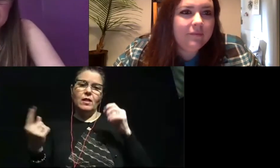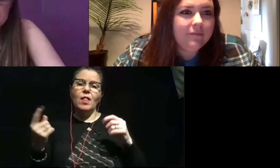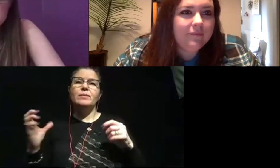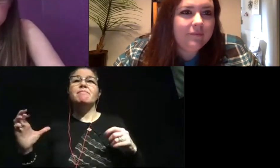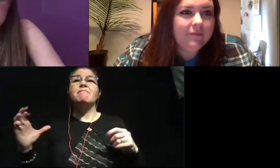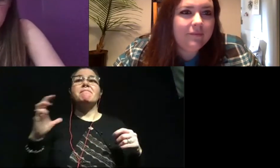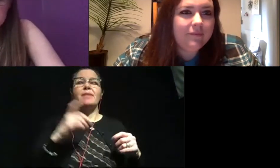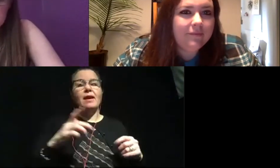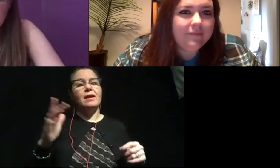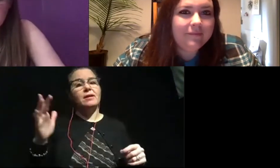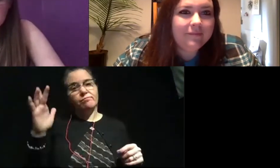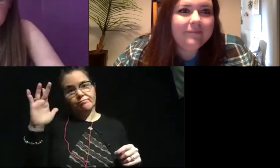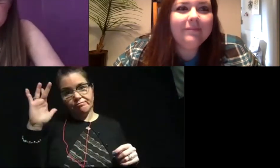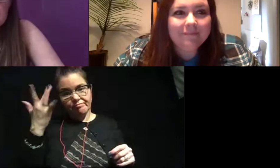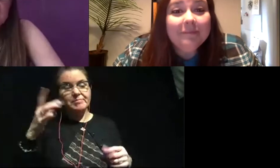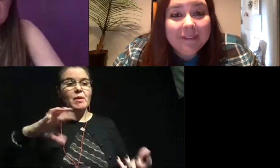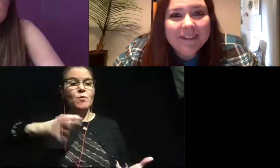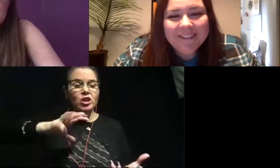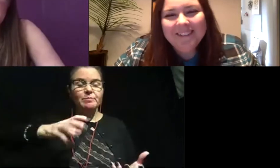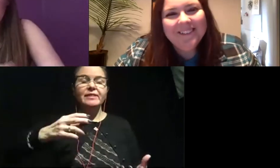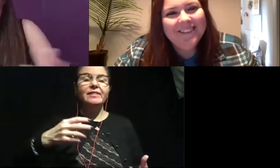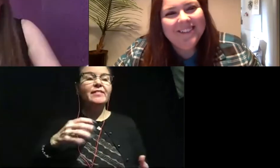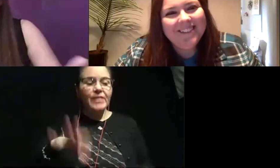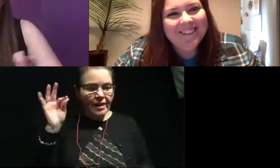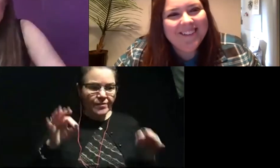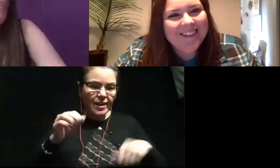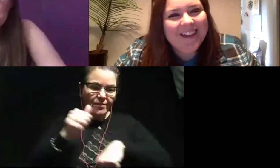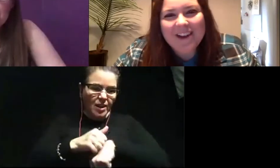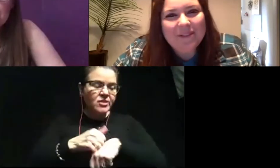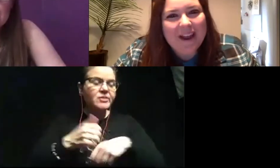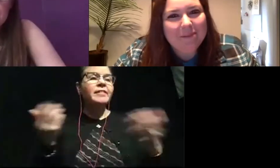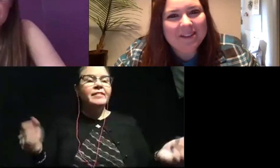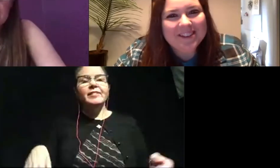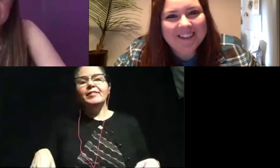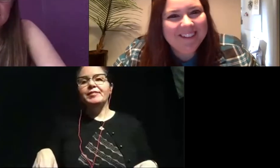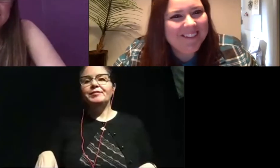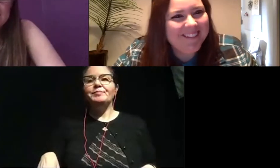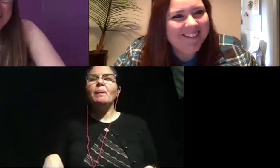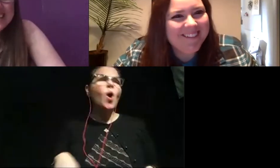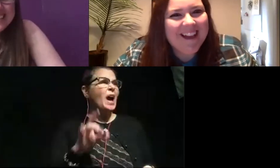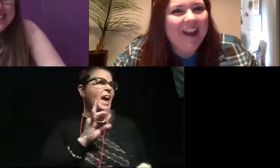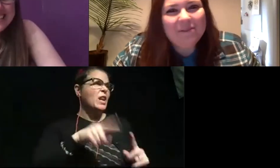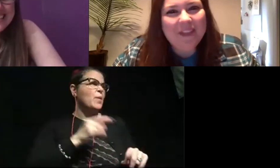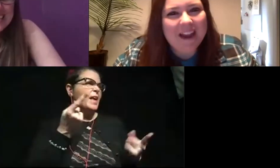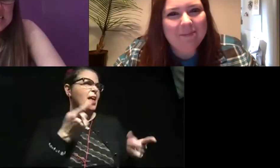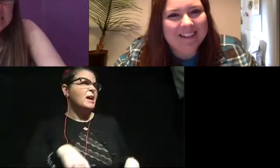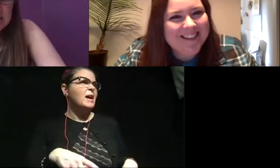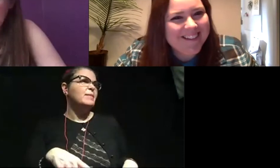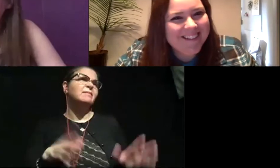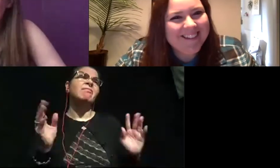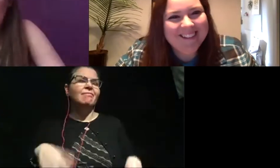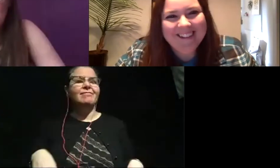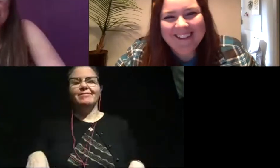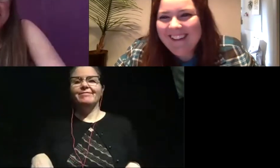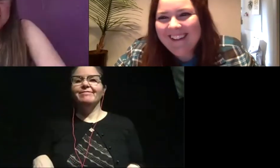because there's constantly fossils in my washing machine. So, you know, both are really fun. What? Hate it when that happens.